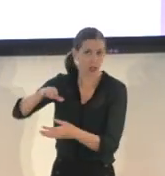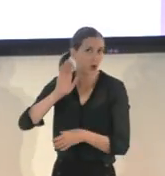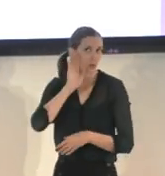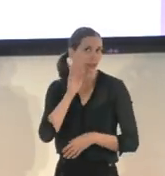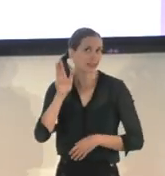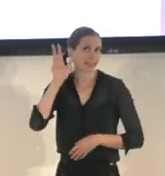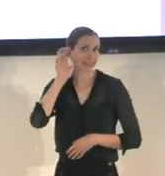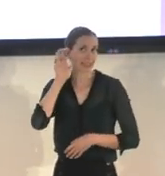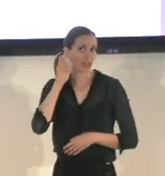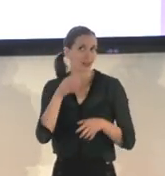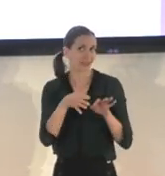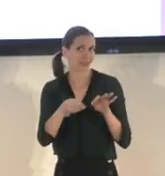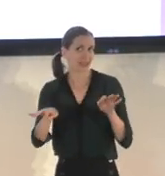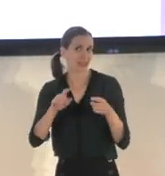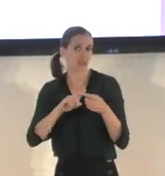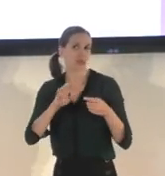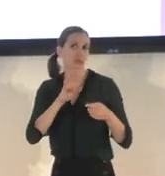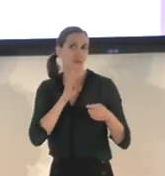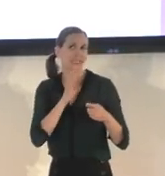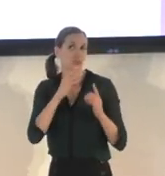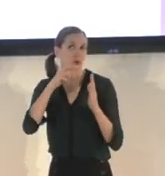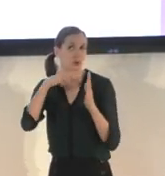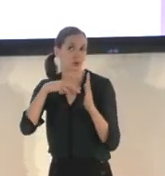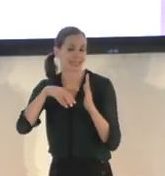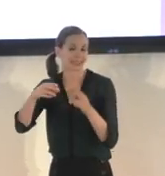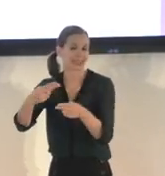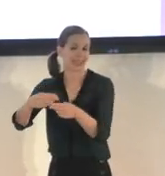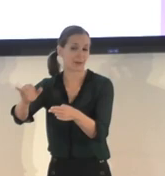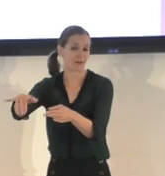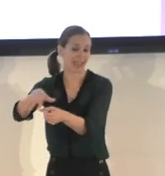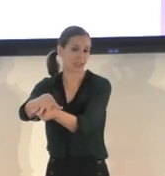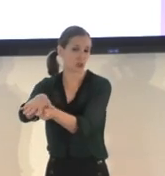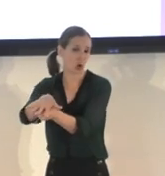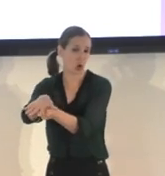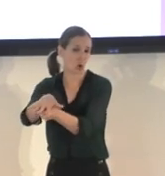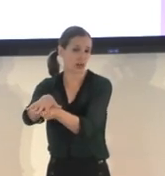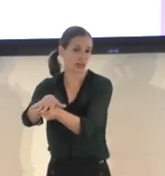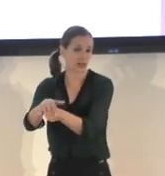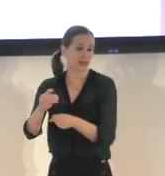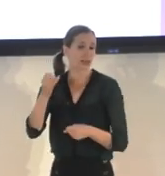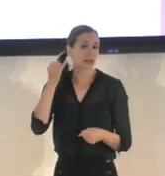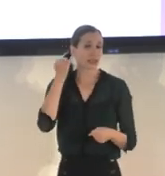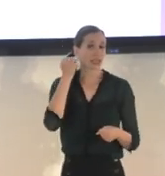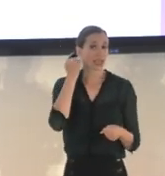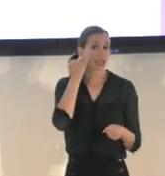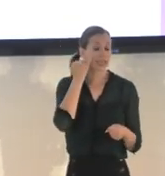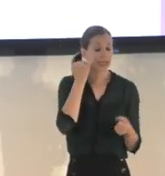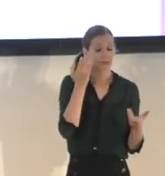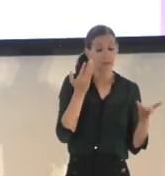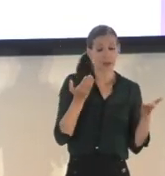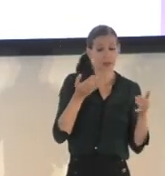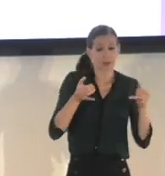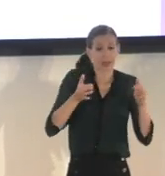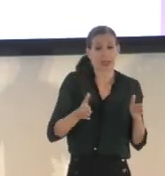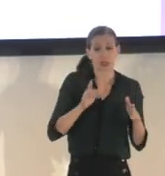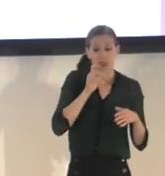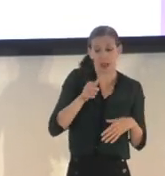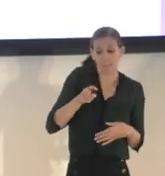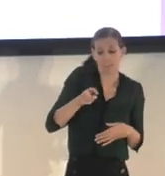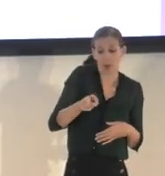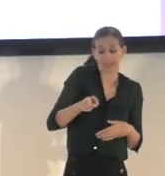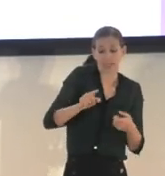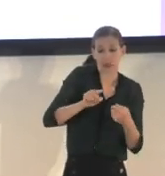read back what the name of that zone is. And if they're not pointing at a specific zone area,